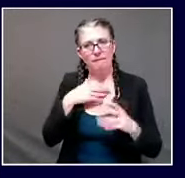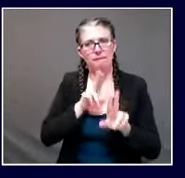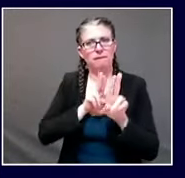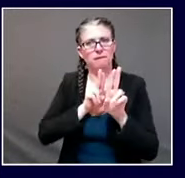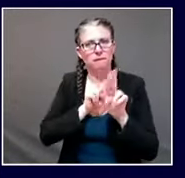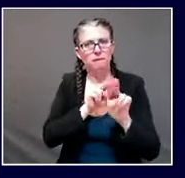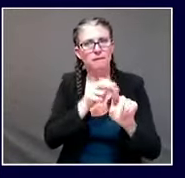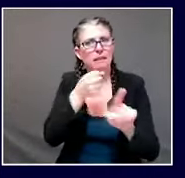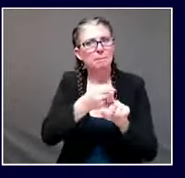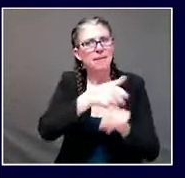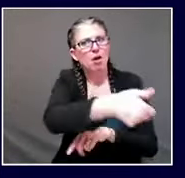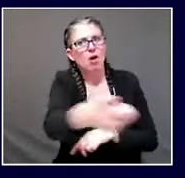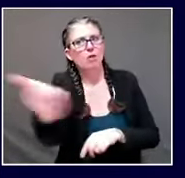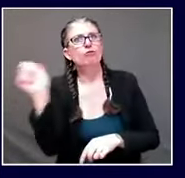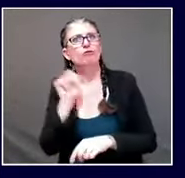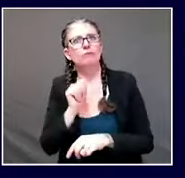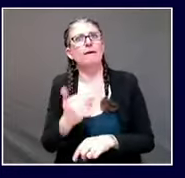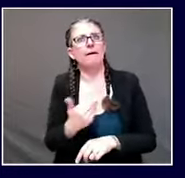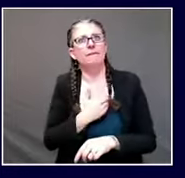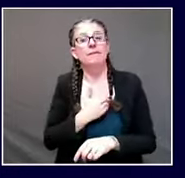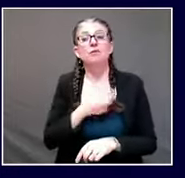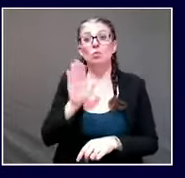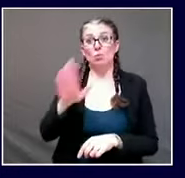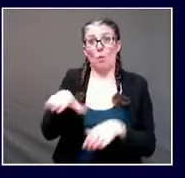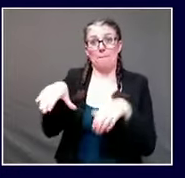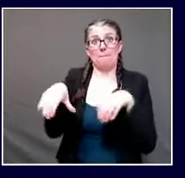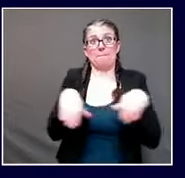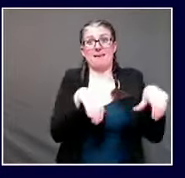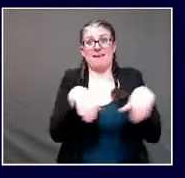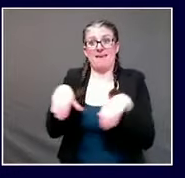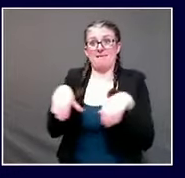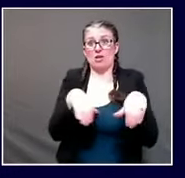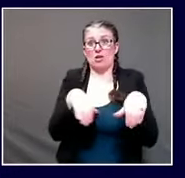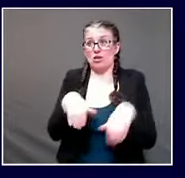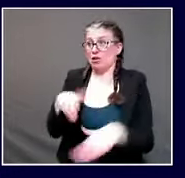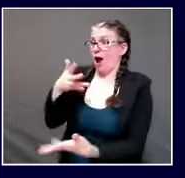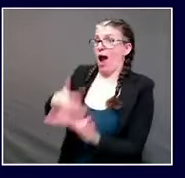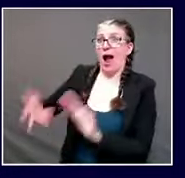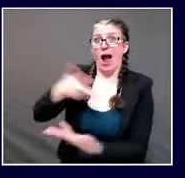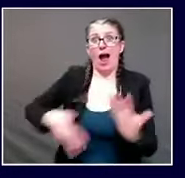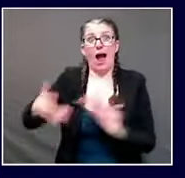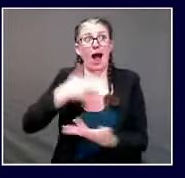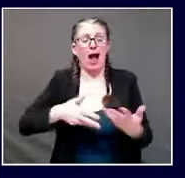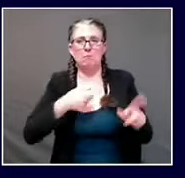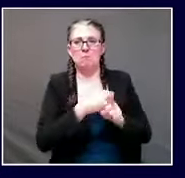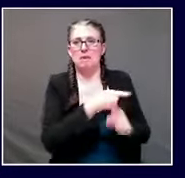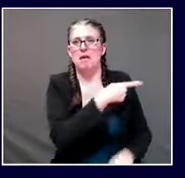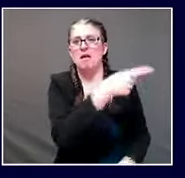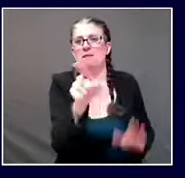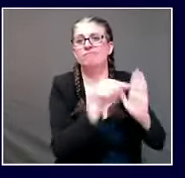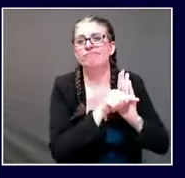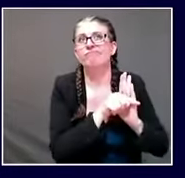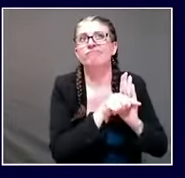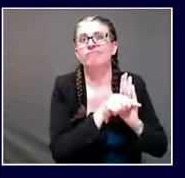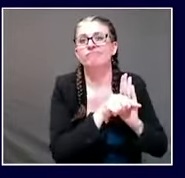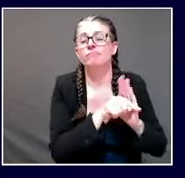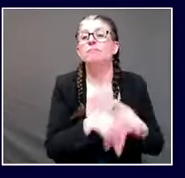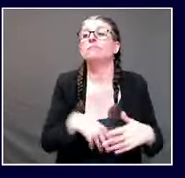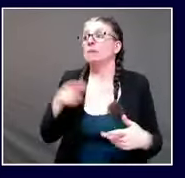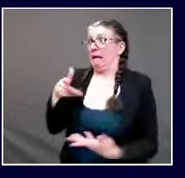or part of a hospital we may not be able to have elective medical procedures anymore there may not be staff to